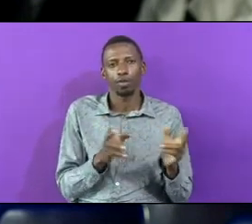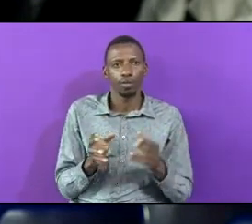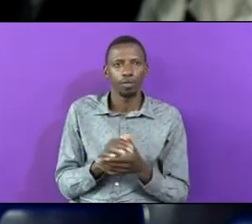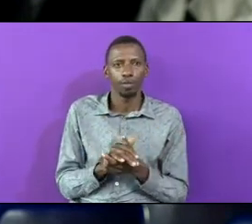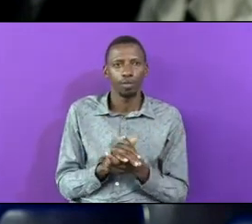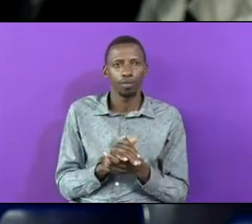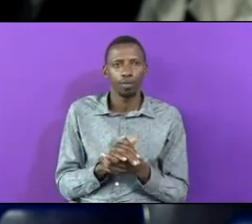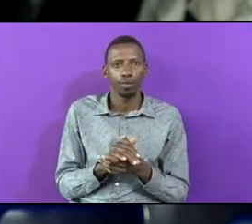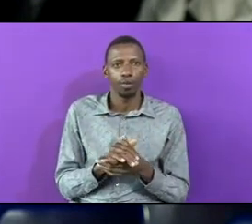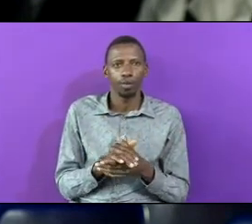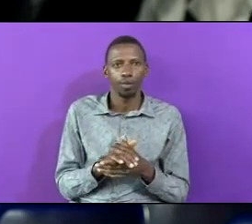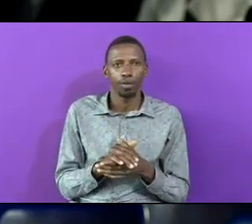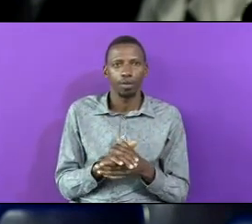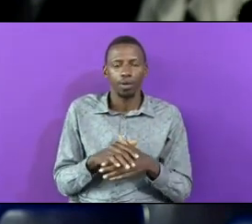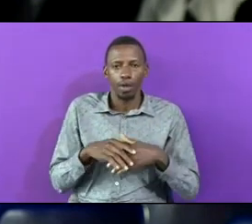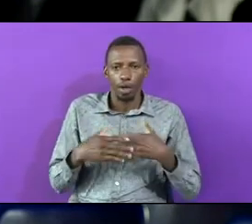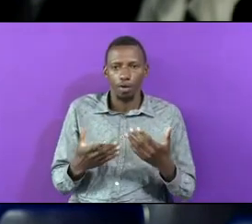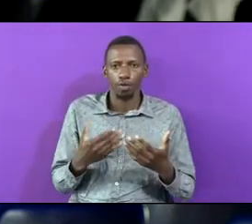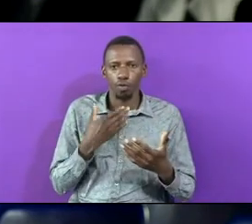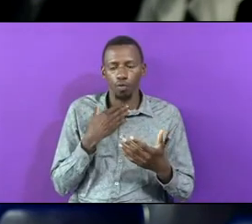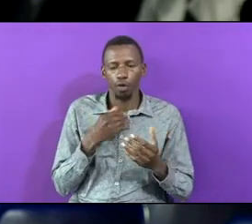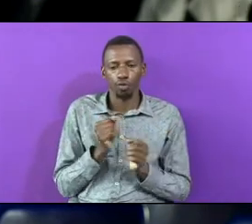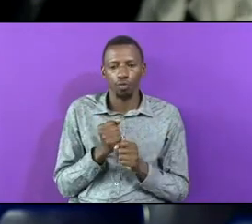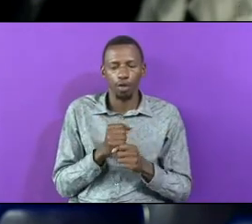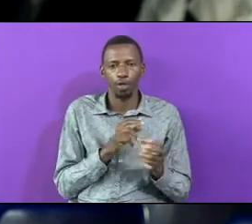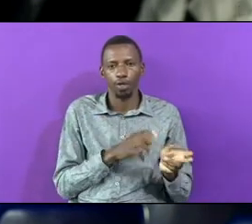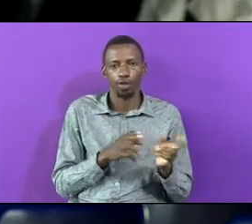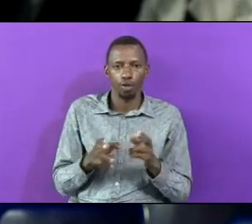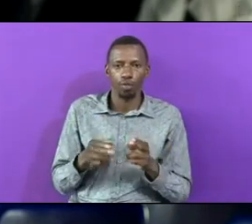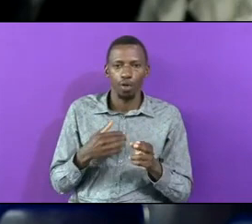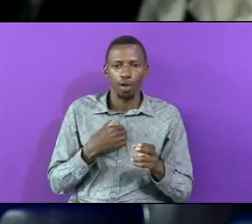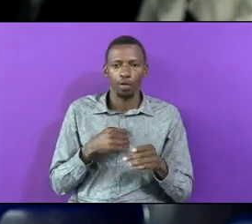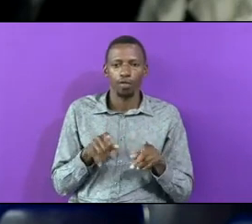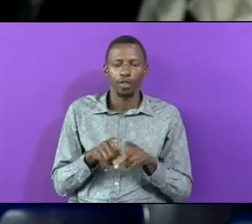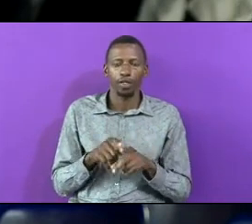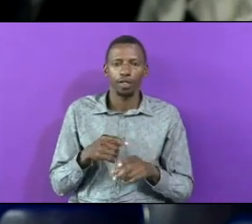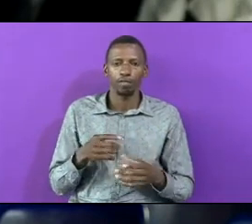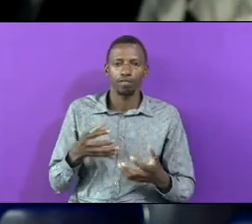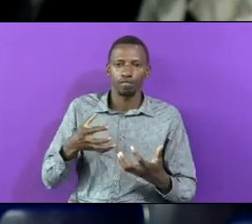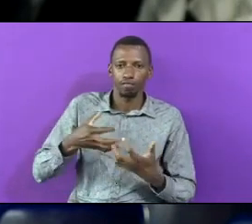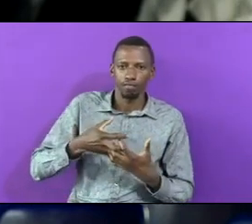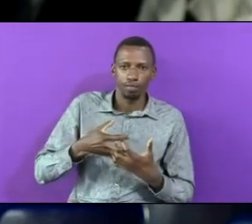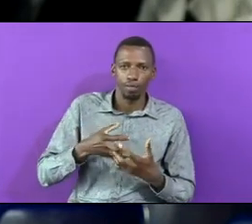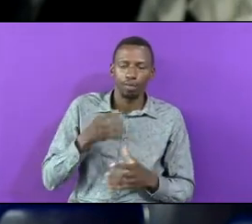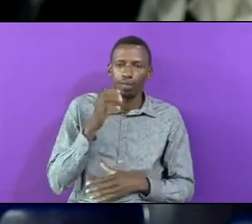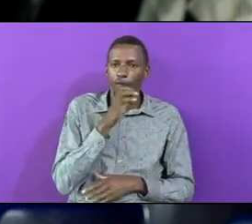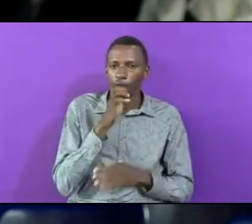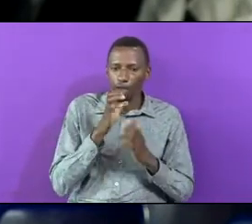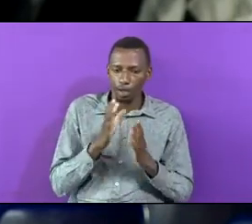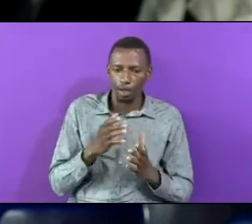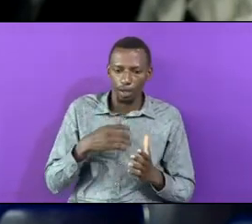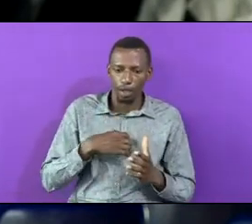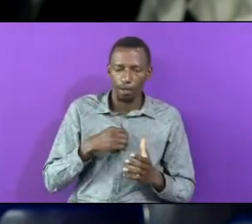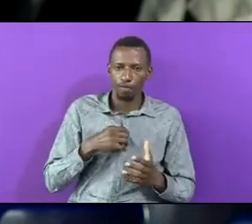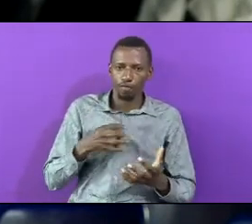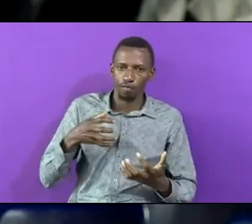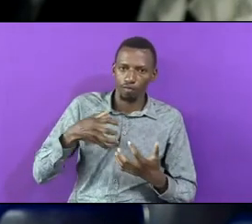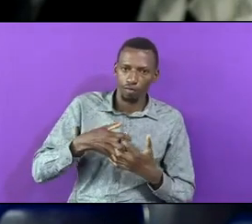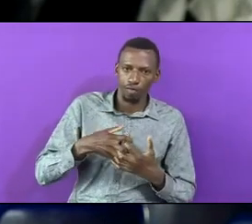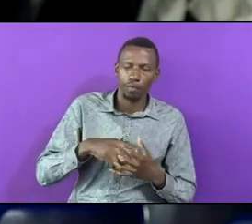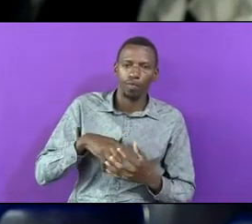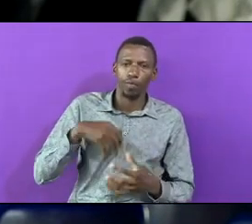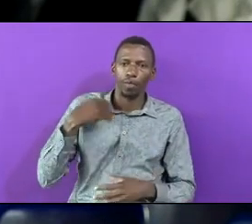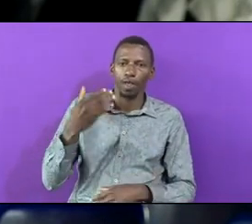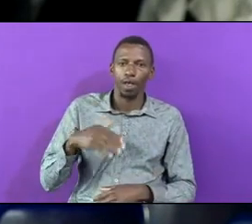By Having The Same What Uniform The Elders Are In Uniform Every